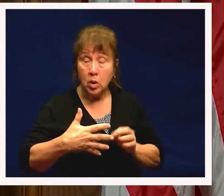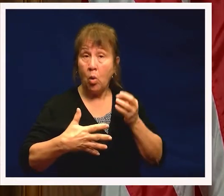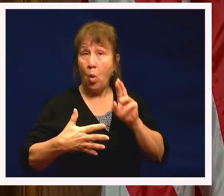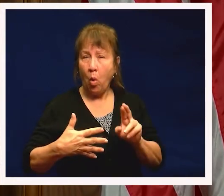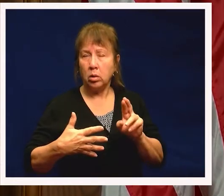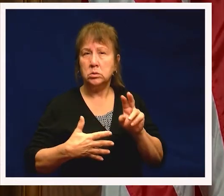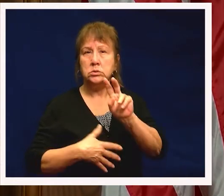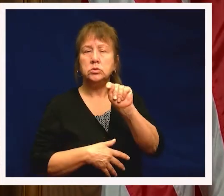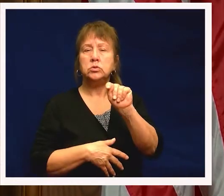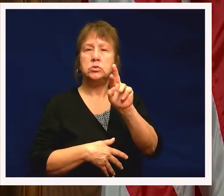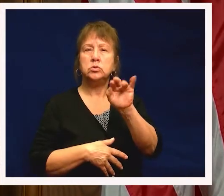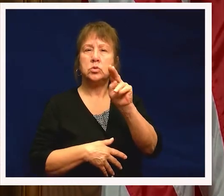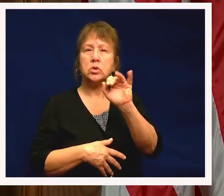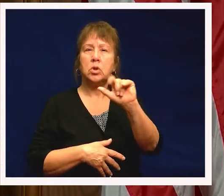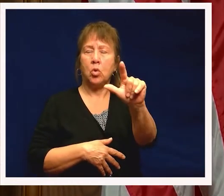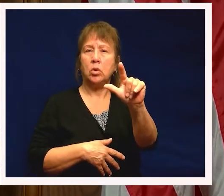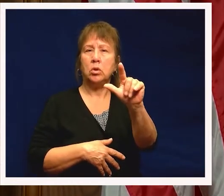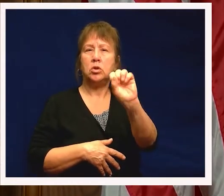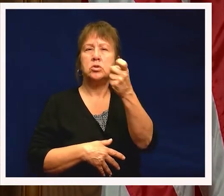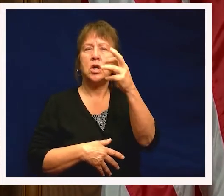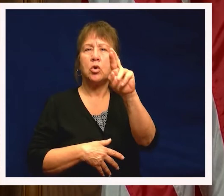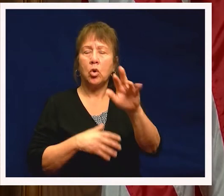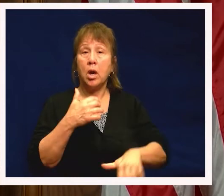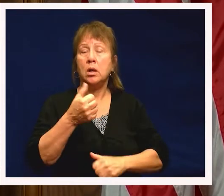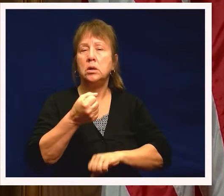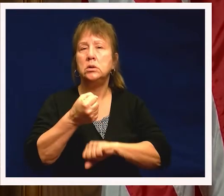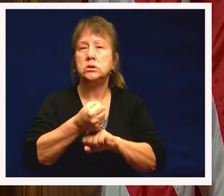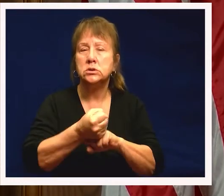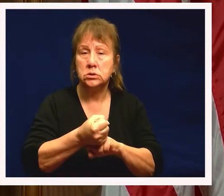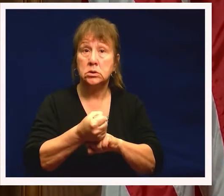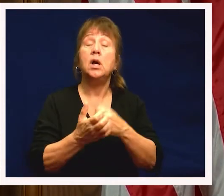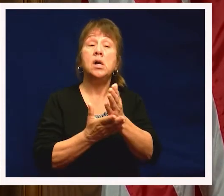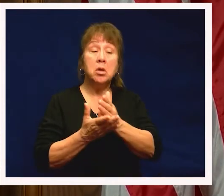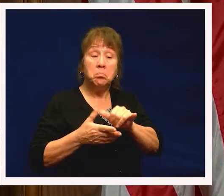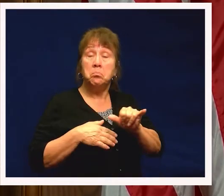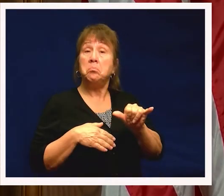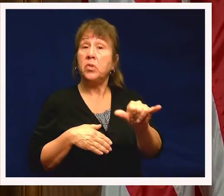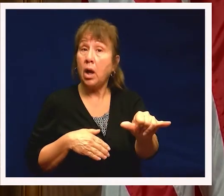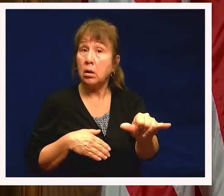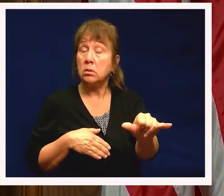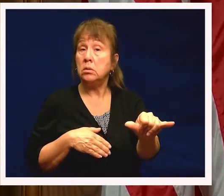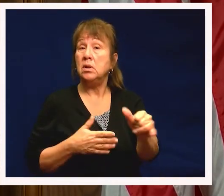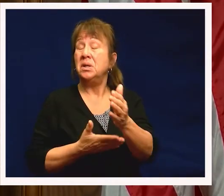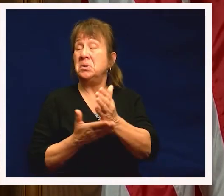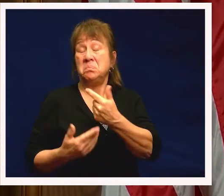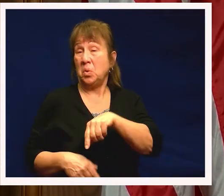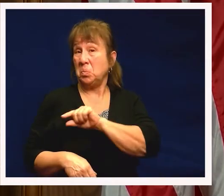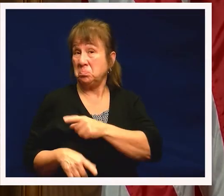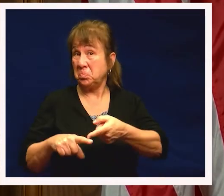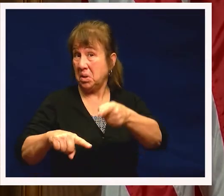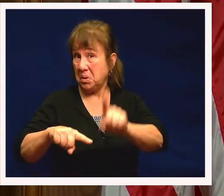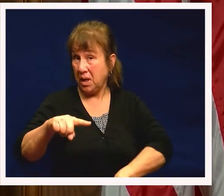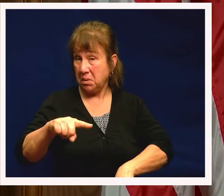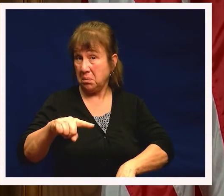through transitional sheltering assistance, there will be the potential that some households will stay there. Others may